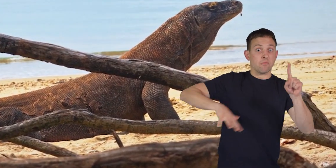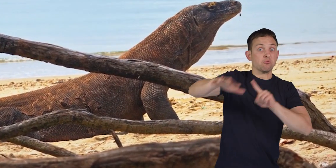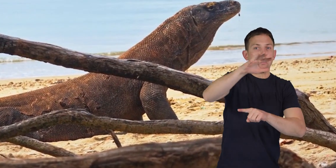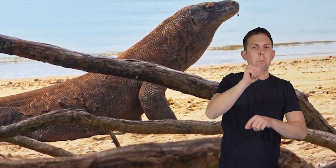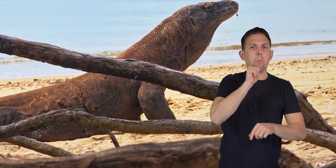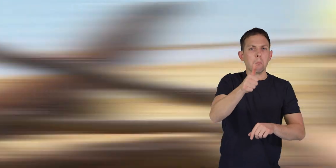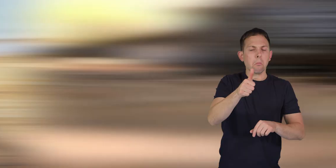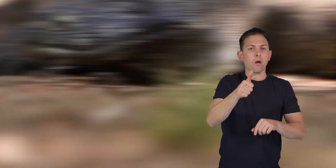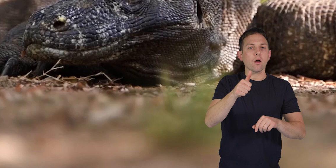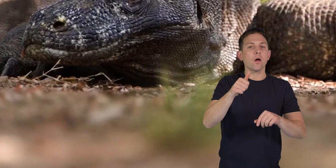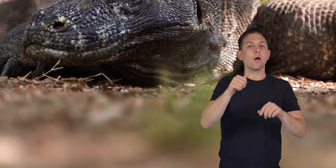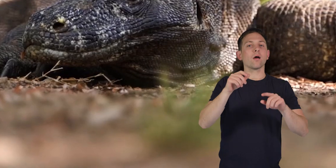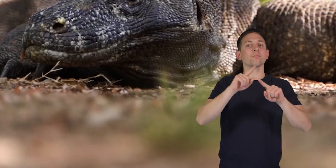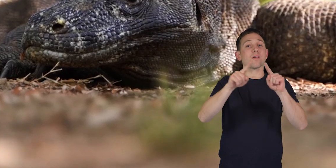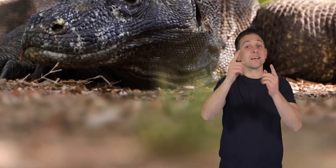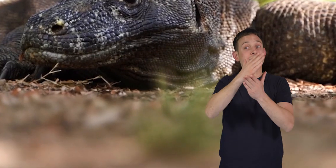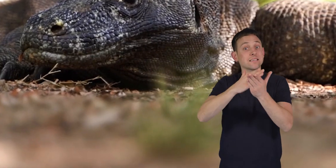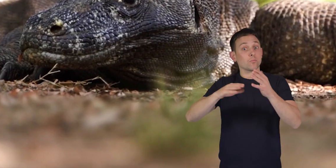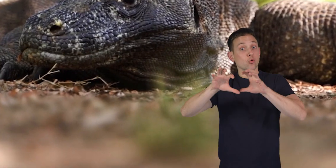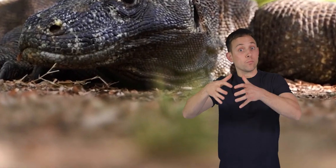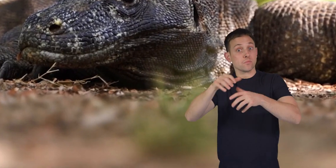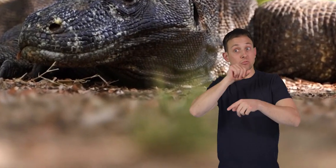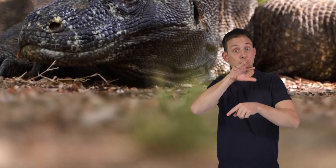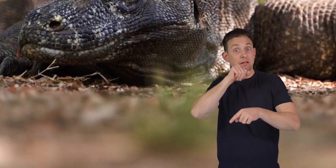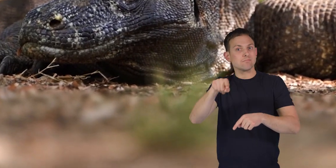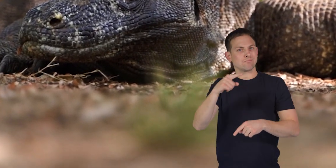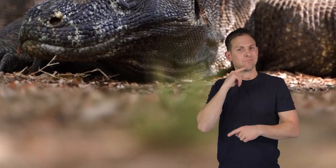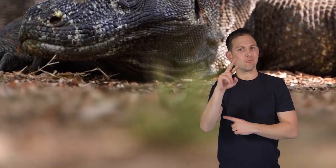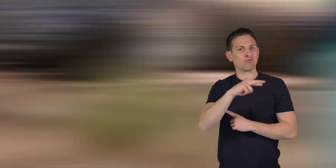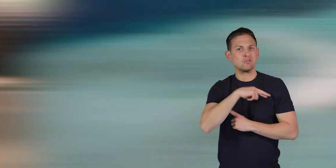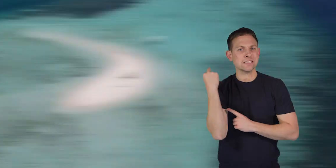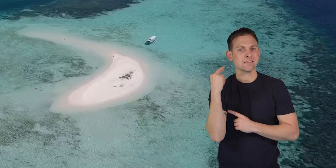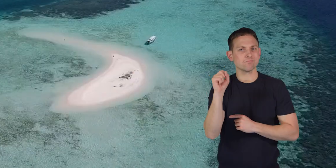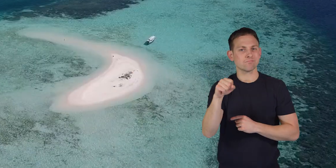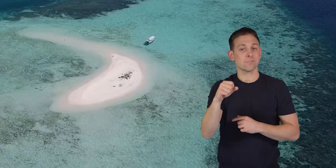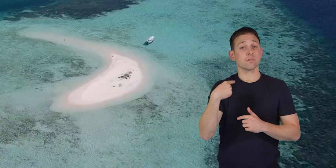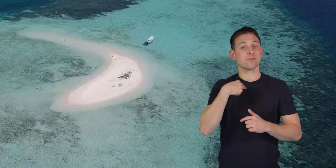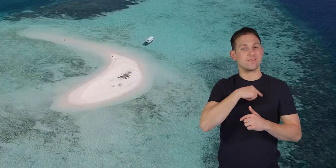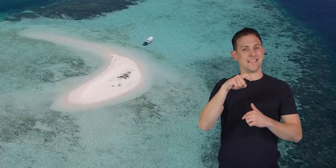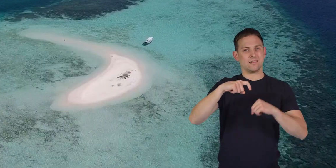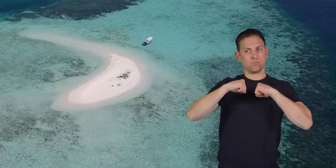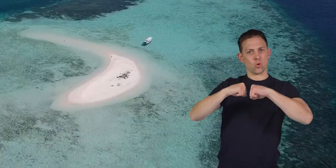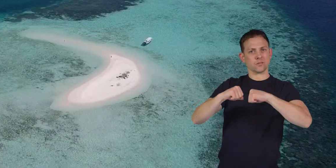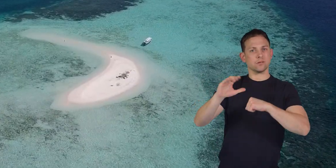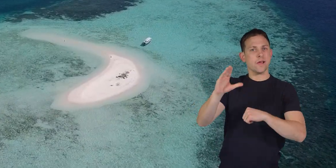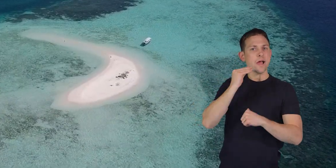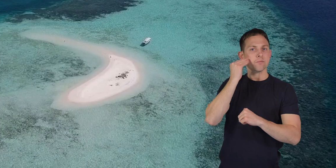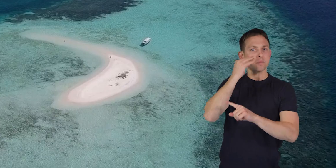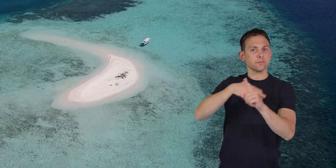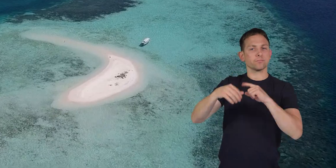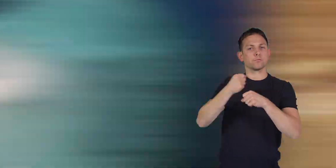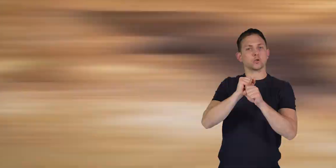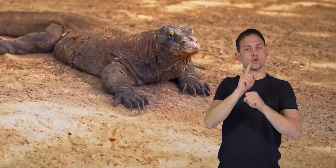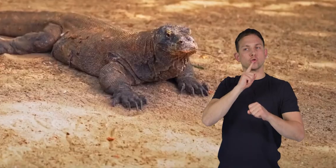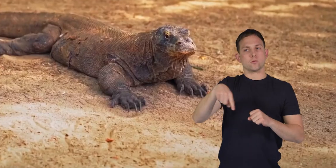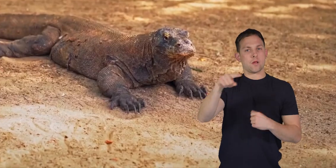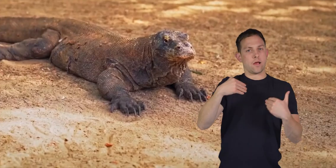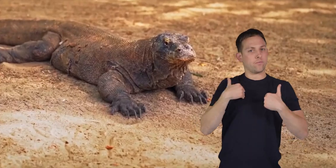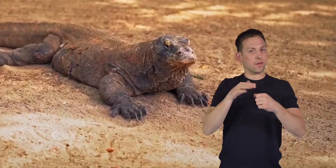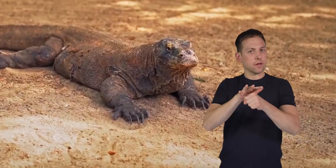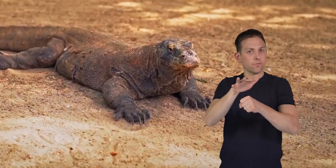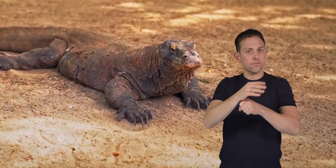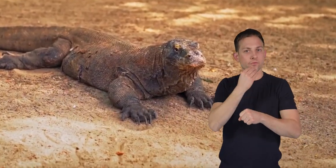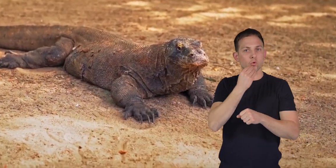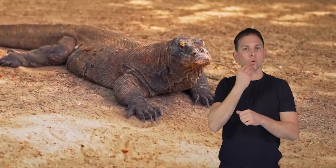everywhere, some groups of Komodo dragons are at risk. We need to protect their habitats and make sure they have enough